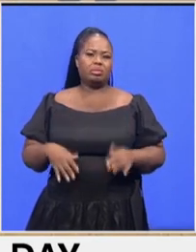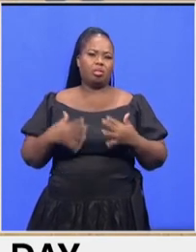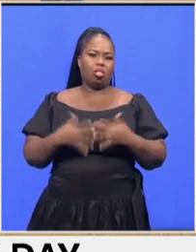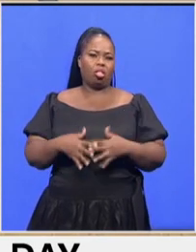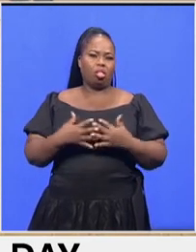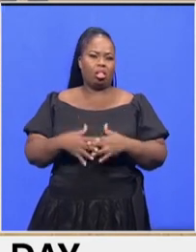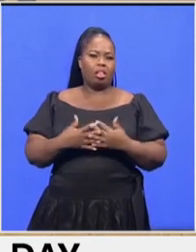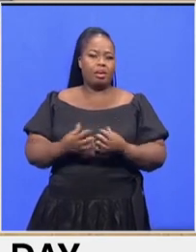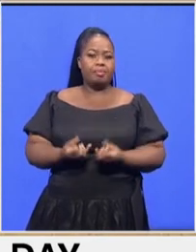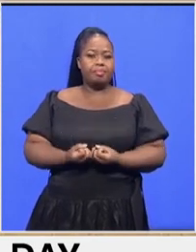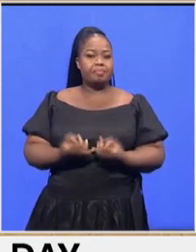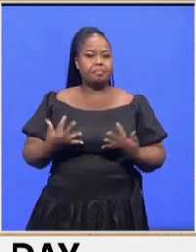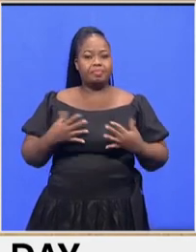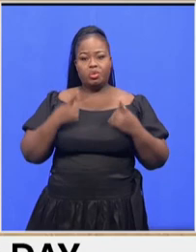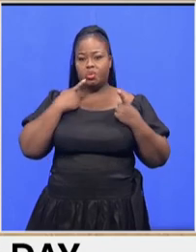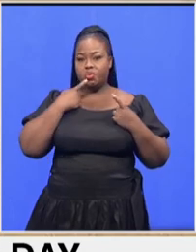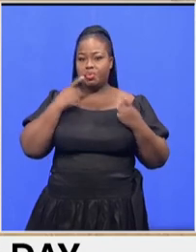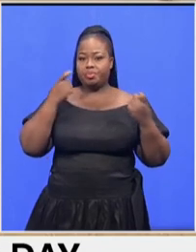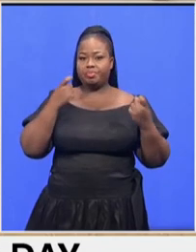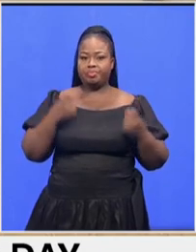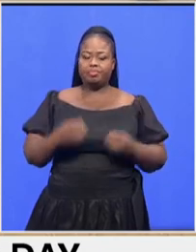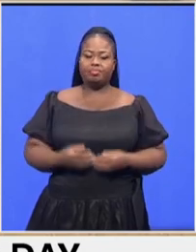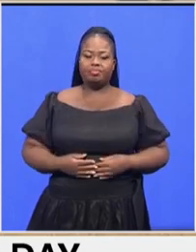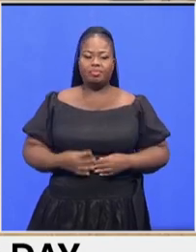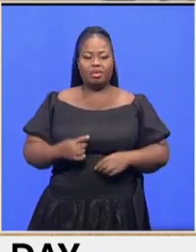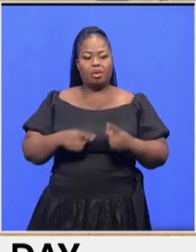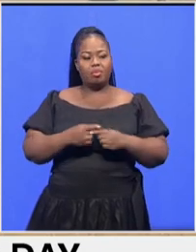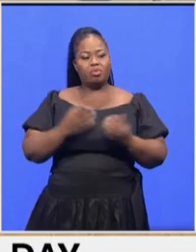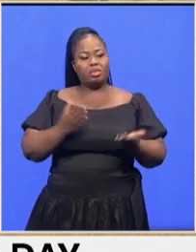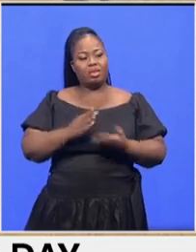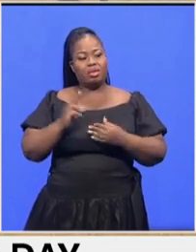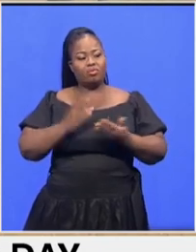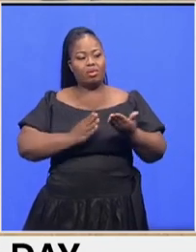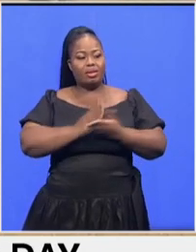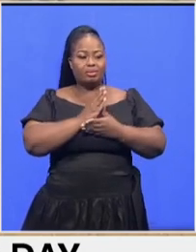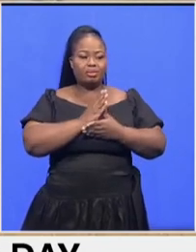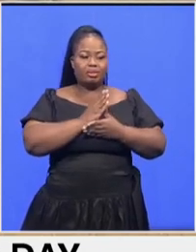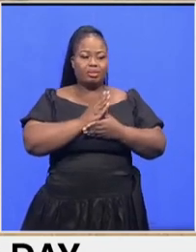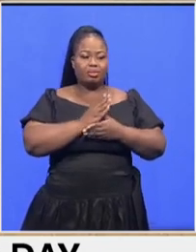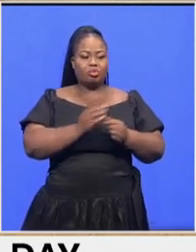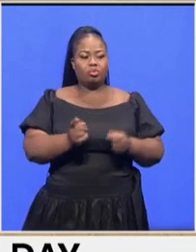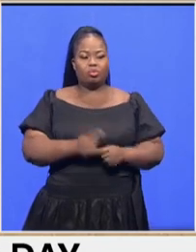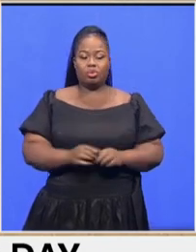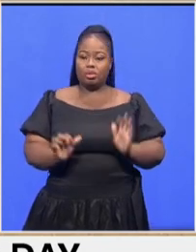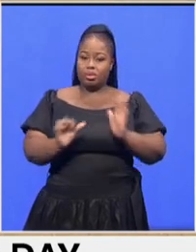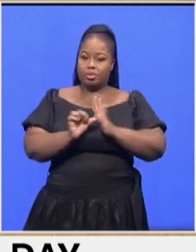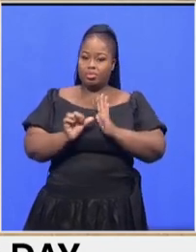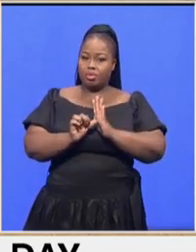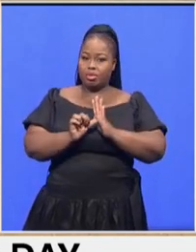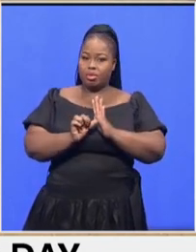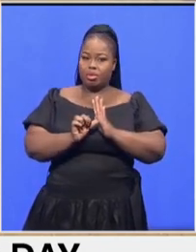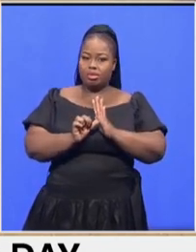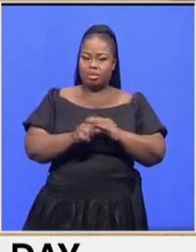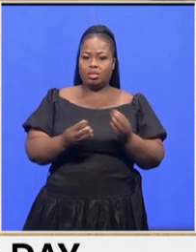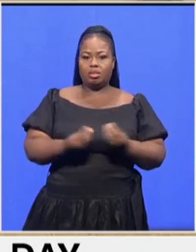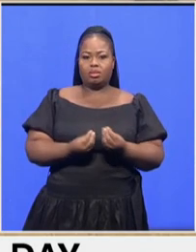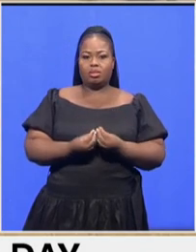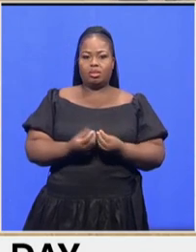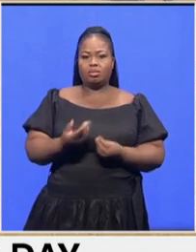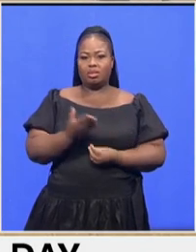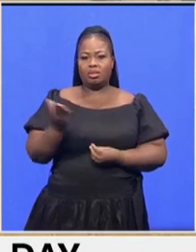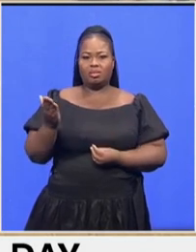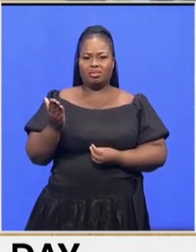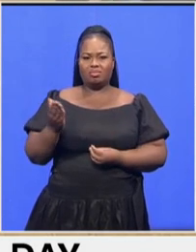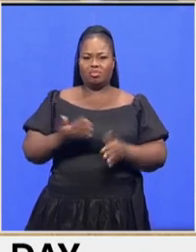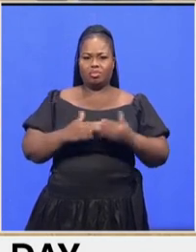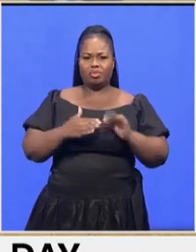complaints about uh certain rights to certain um very important um things that the the residents